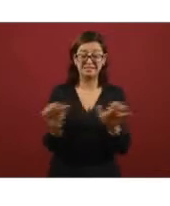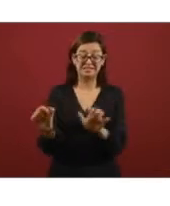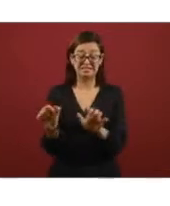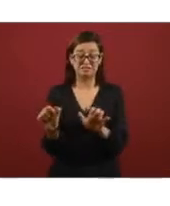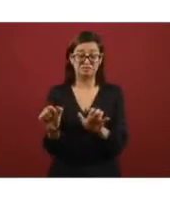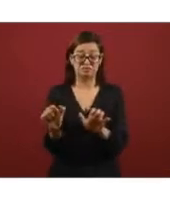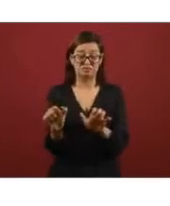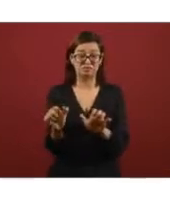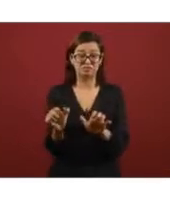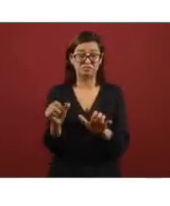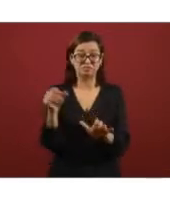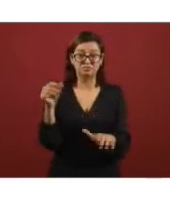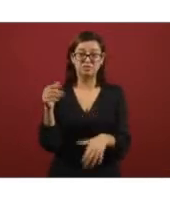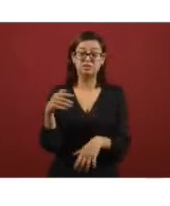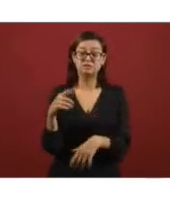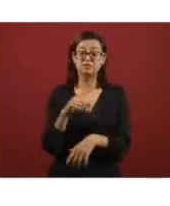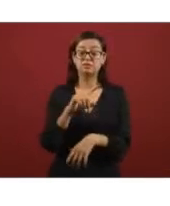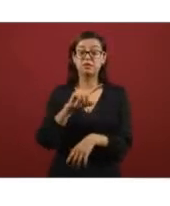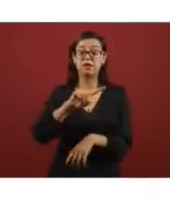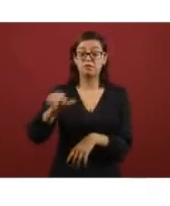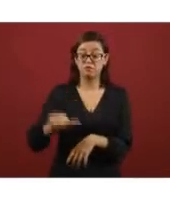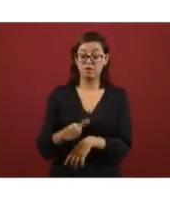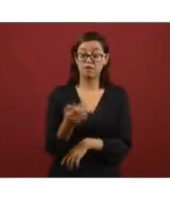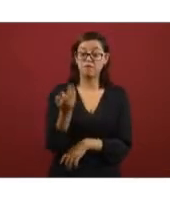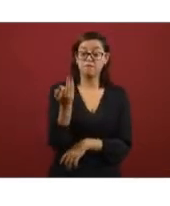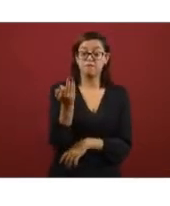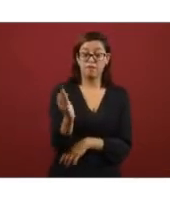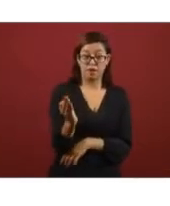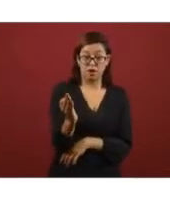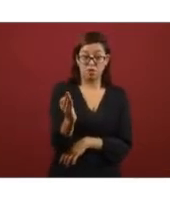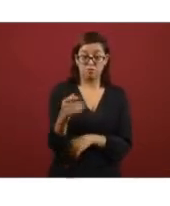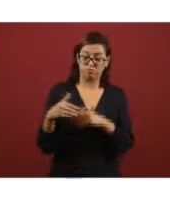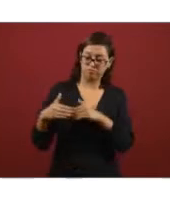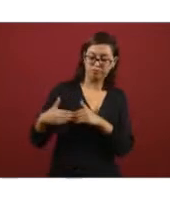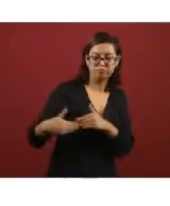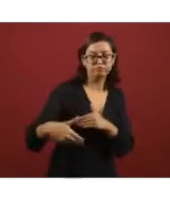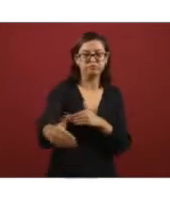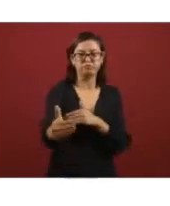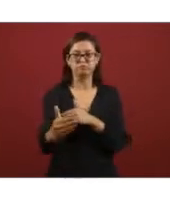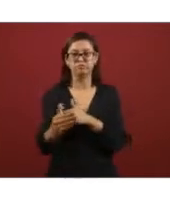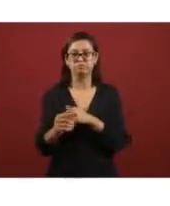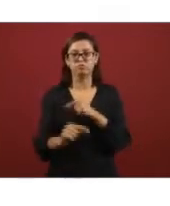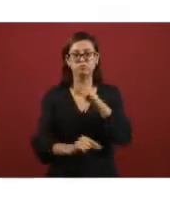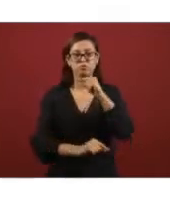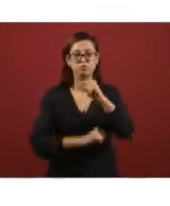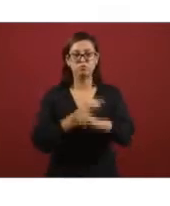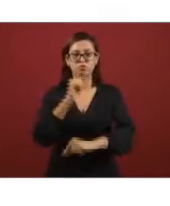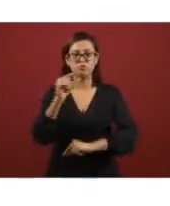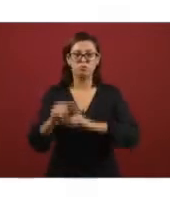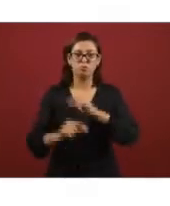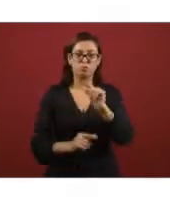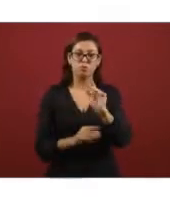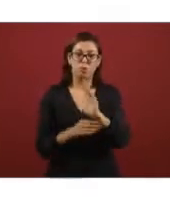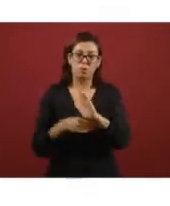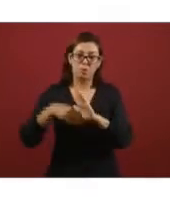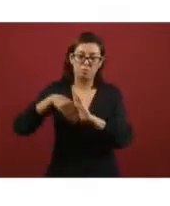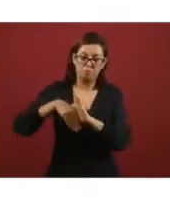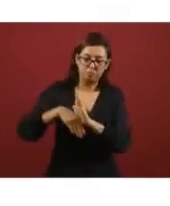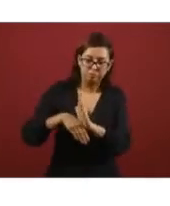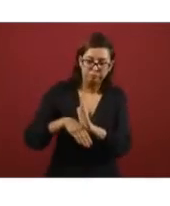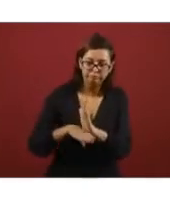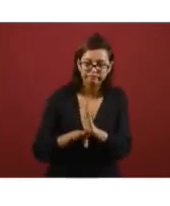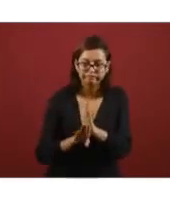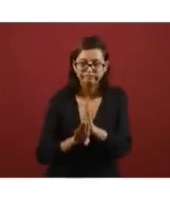1,600 uh barrels and as of now we've had an increase in